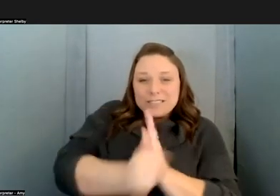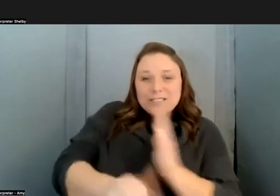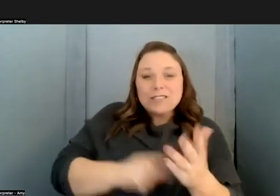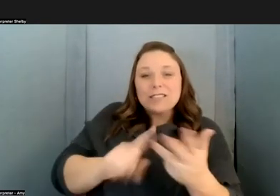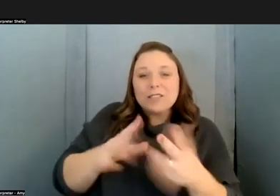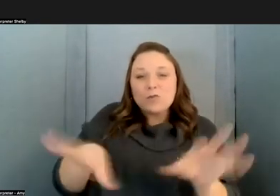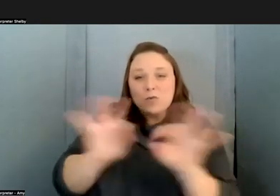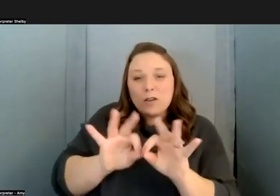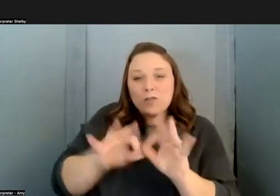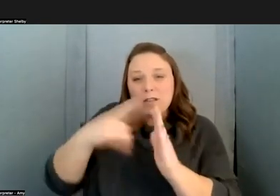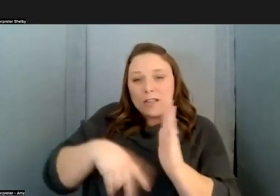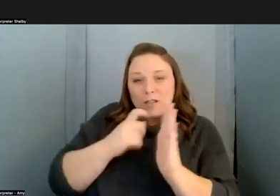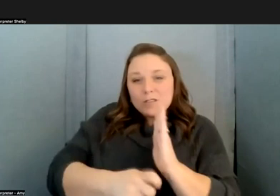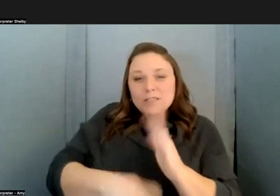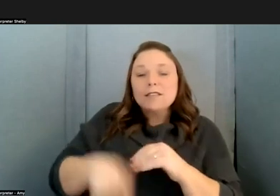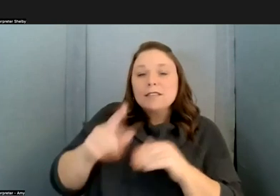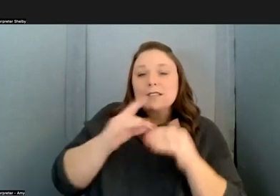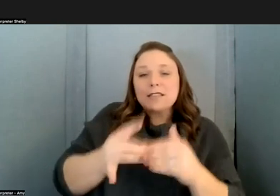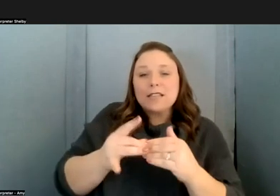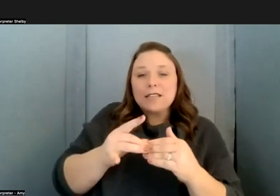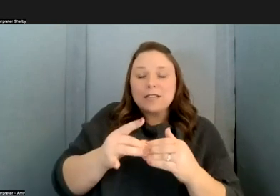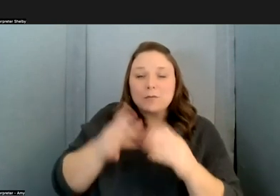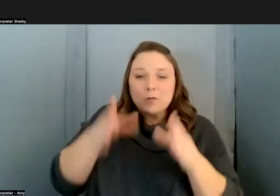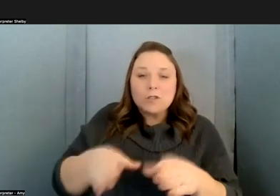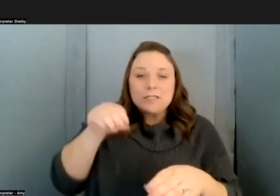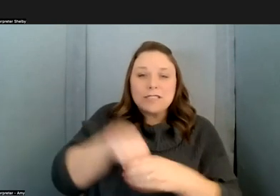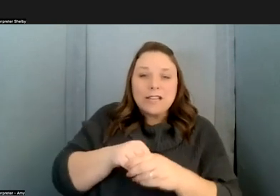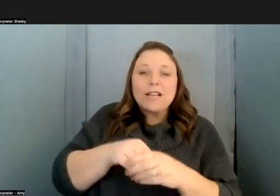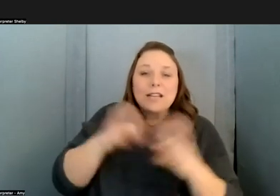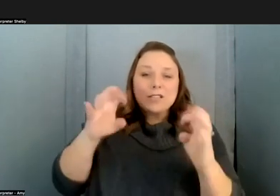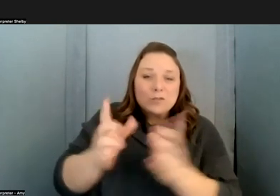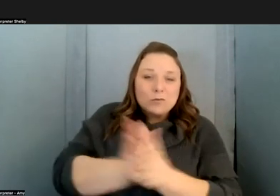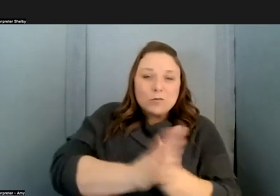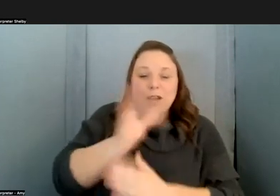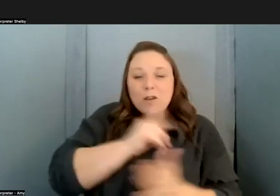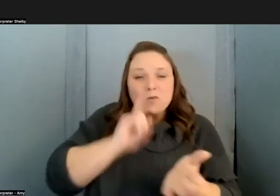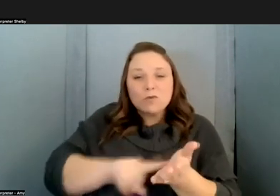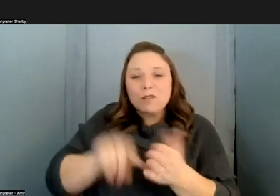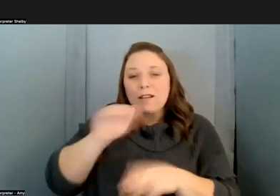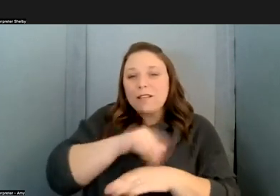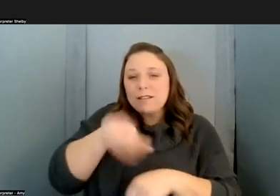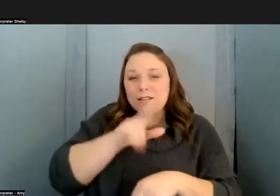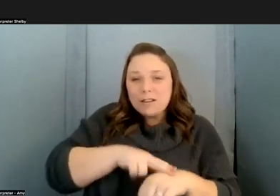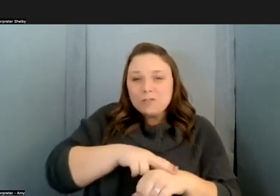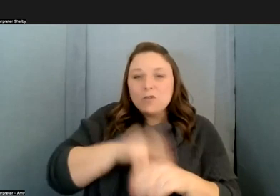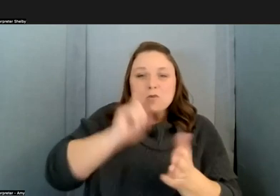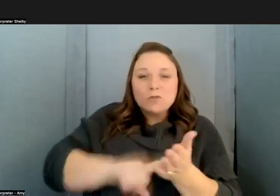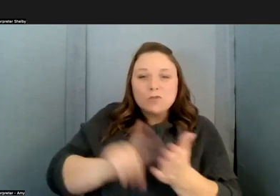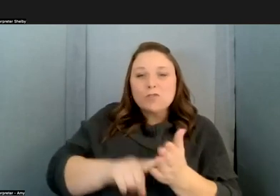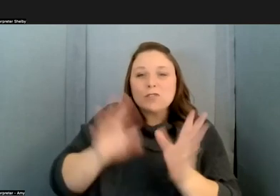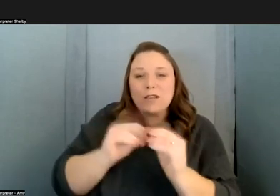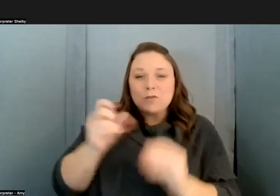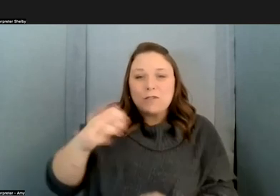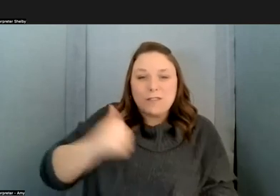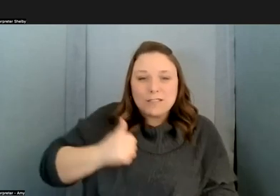is also a leading voice in the open education movement and is a researcher at the national research council of canada so i'm sure you